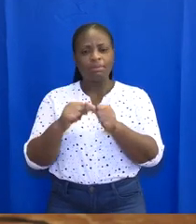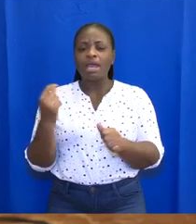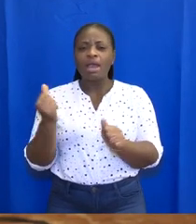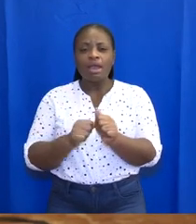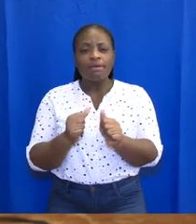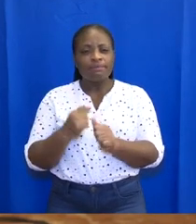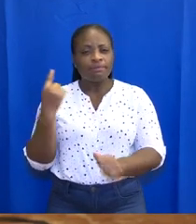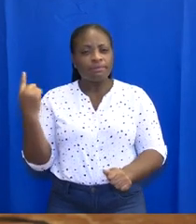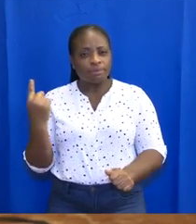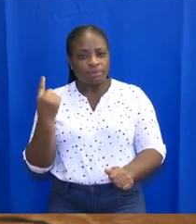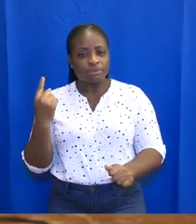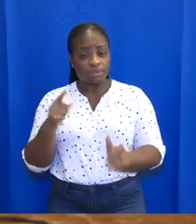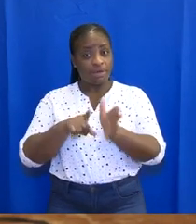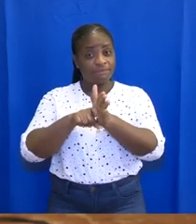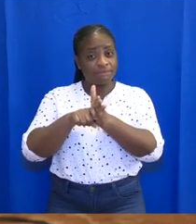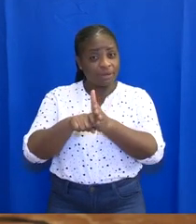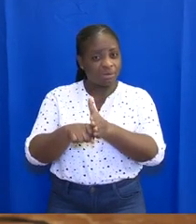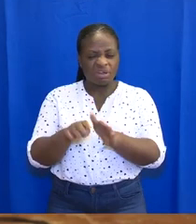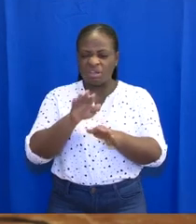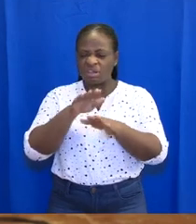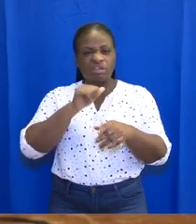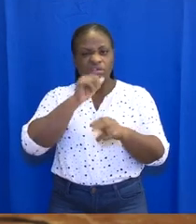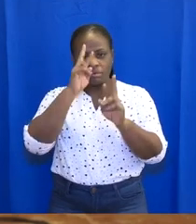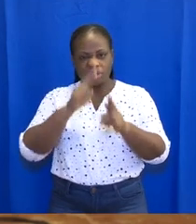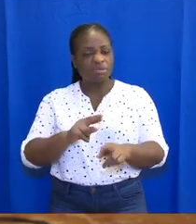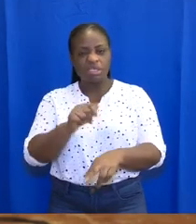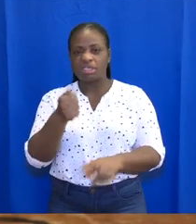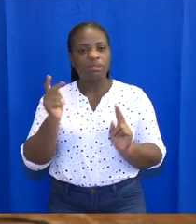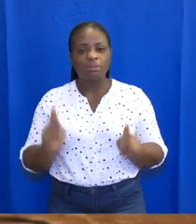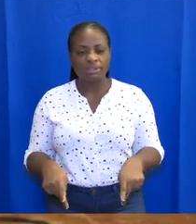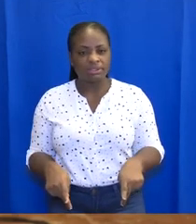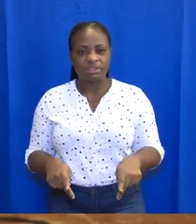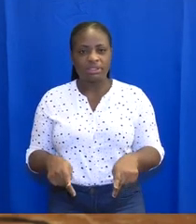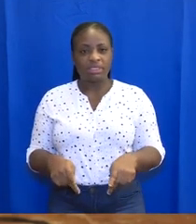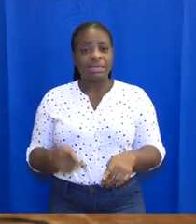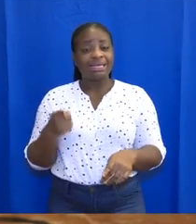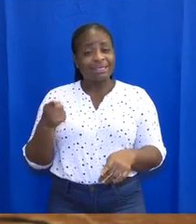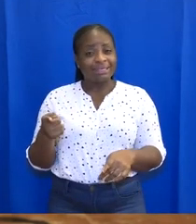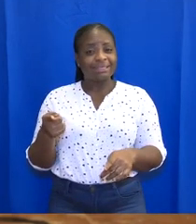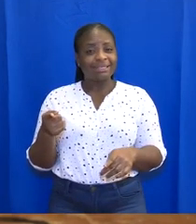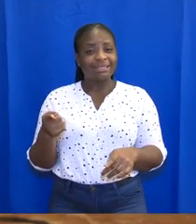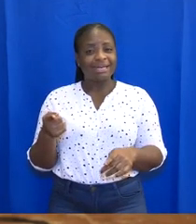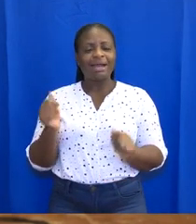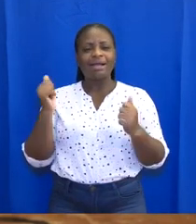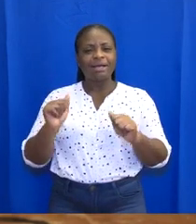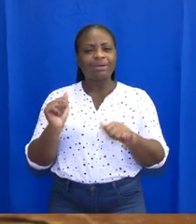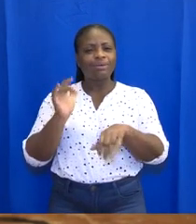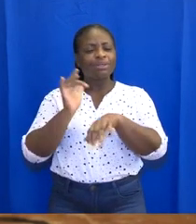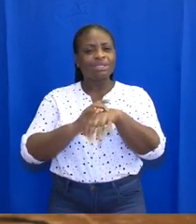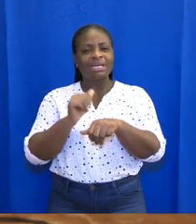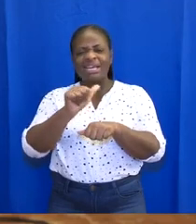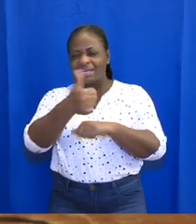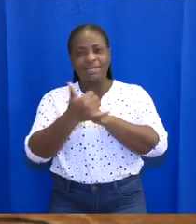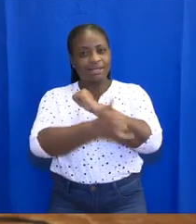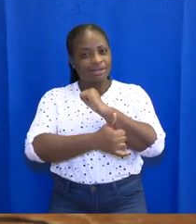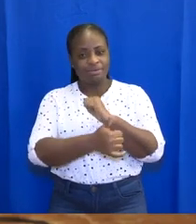times that this virus is no respecter of persons and has wrecked its havoc on every country on the